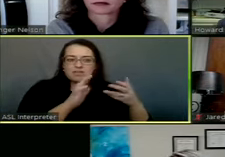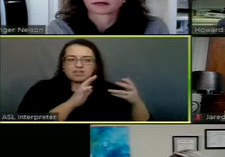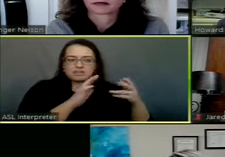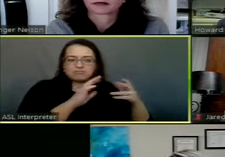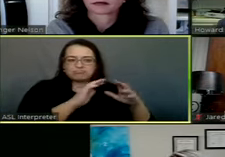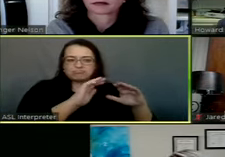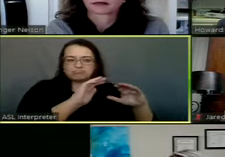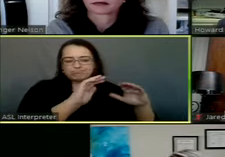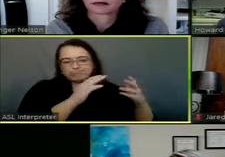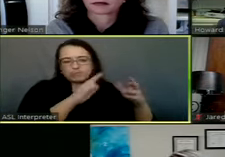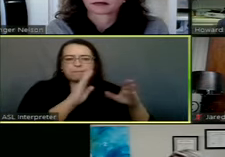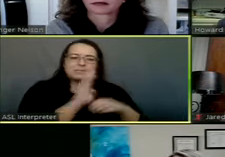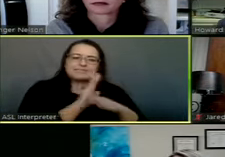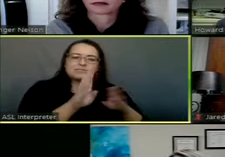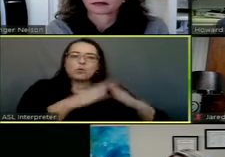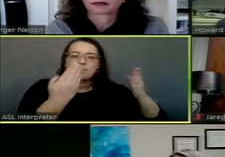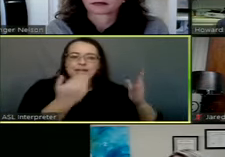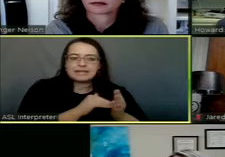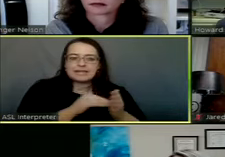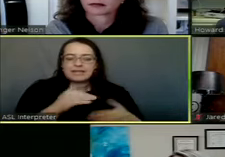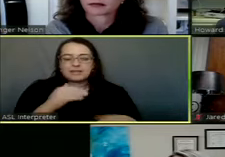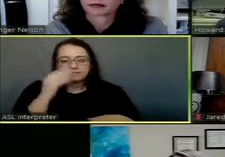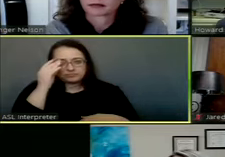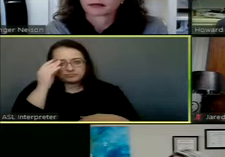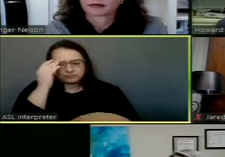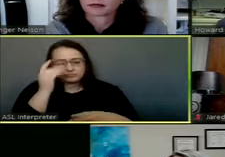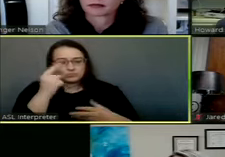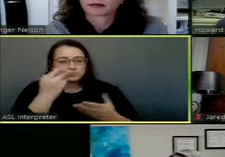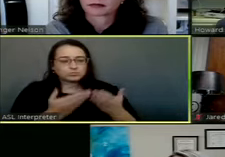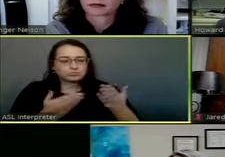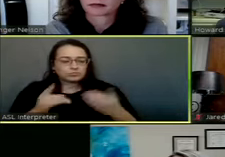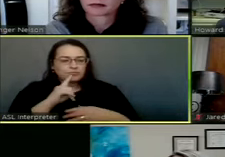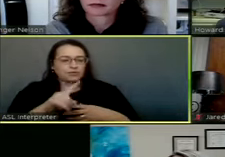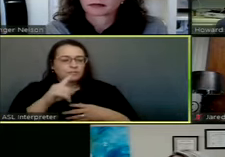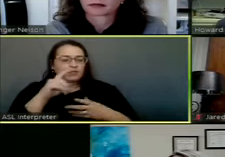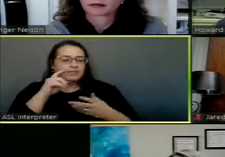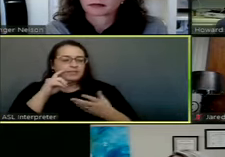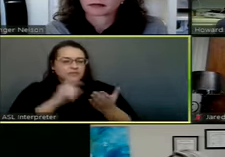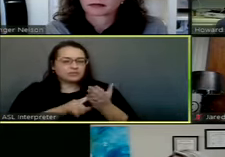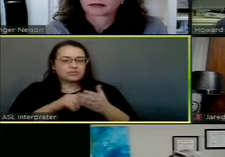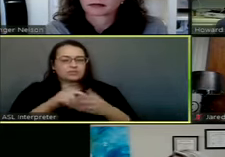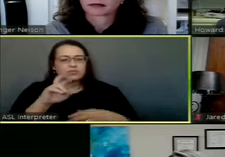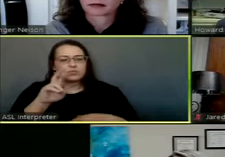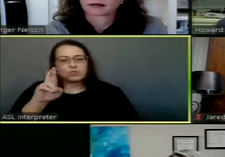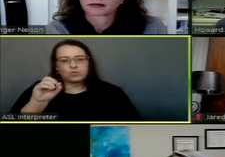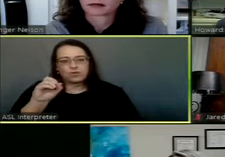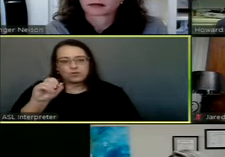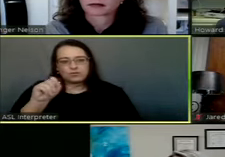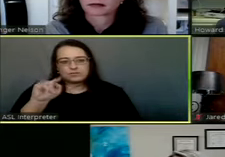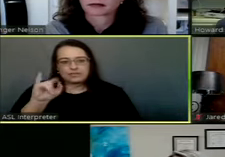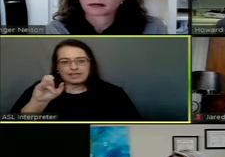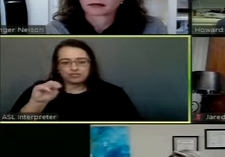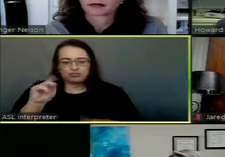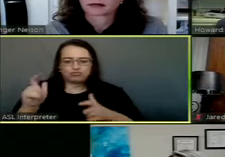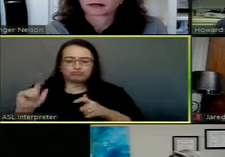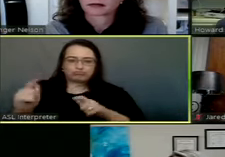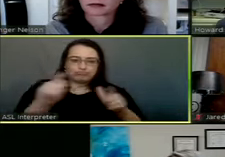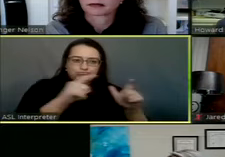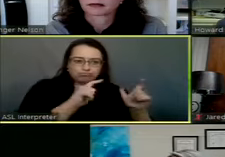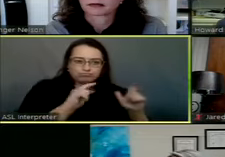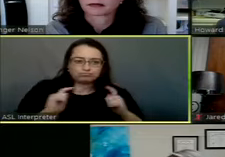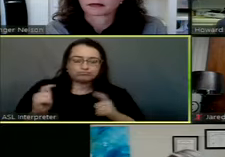I remember there was one other thing that stood out to me that there is a rotation process, too, of where they do